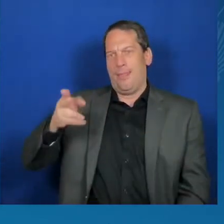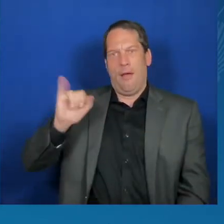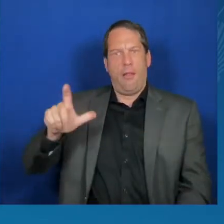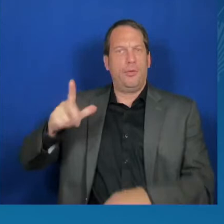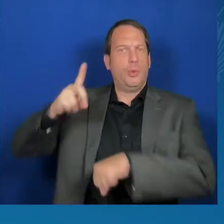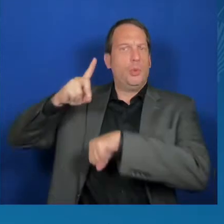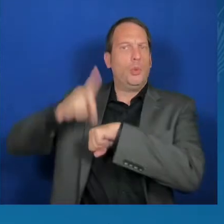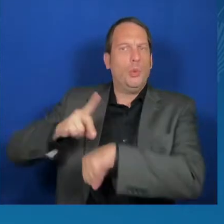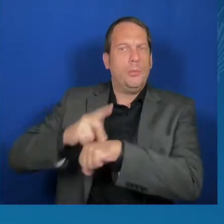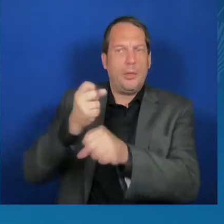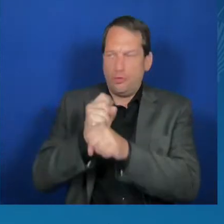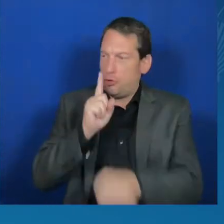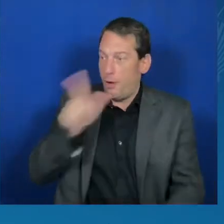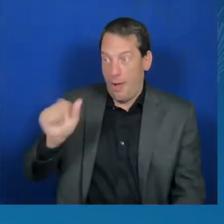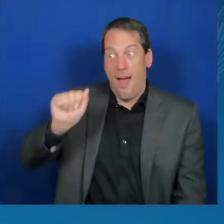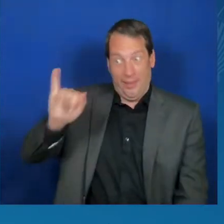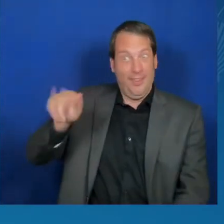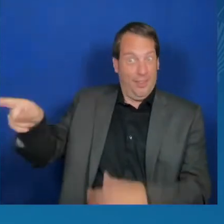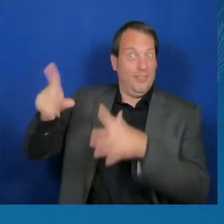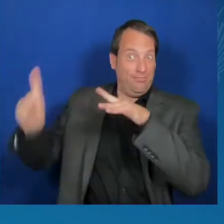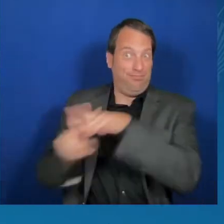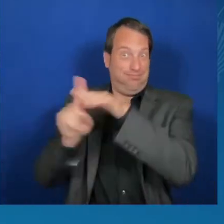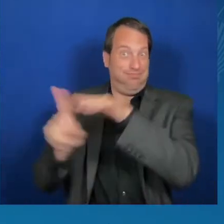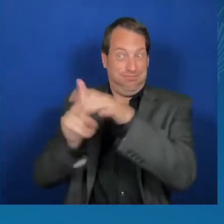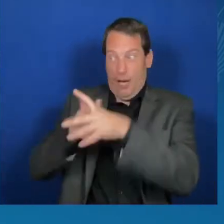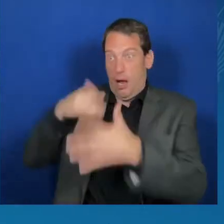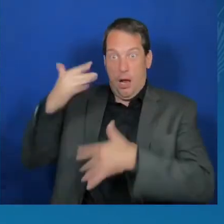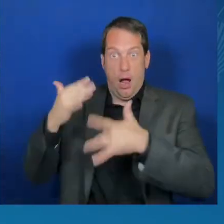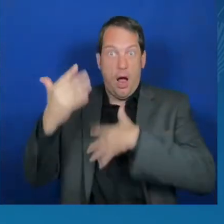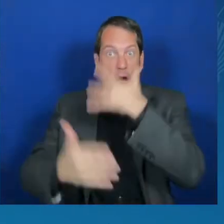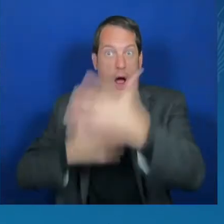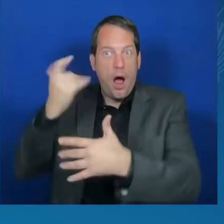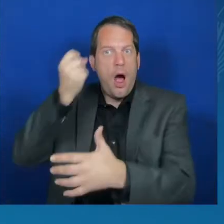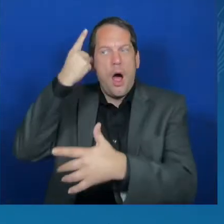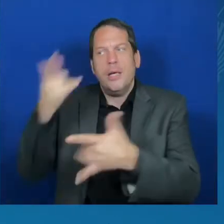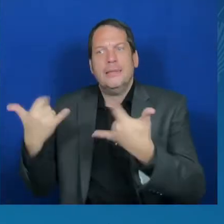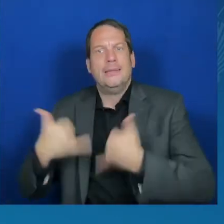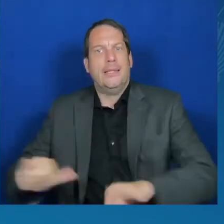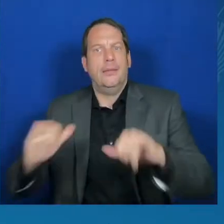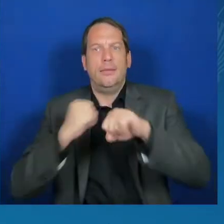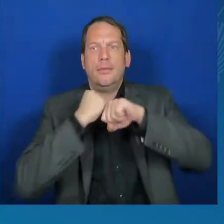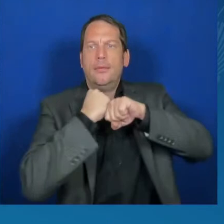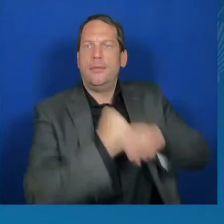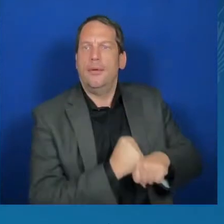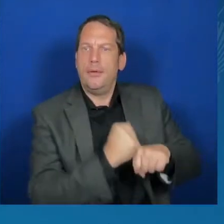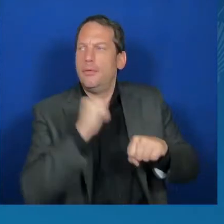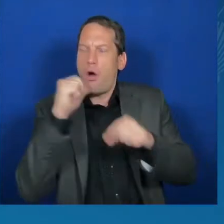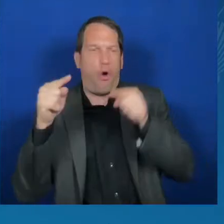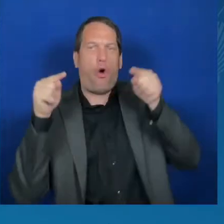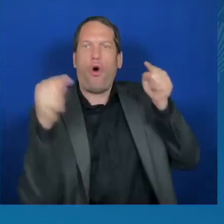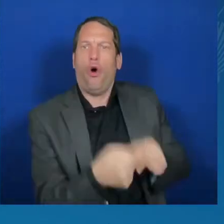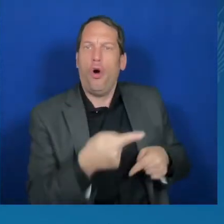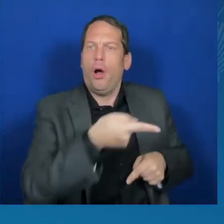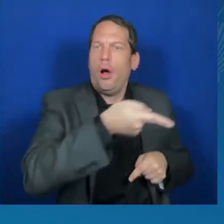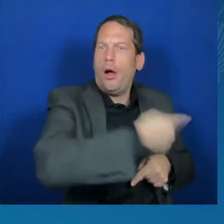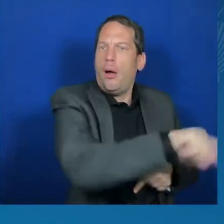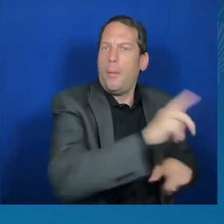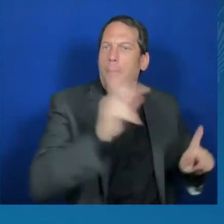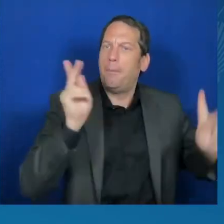harm and that ensures that everyone is able to enjoy its benefits.